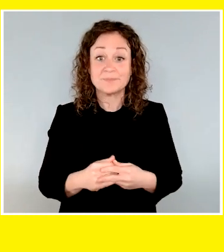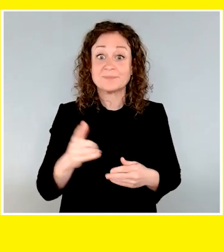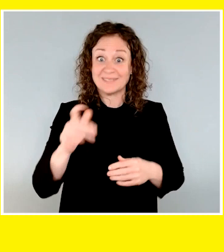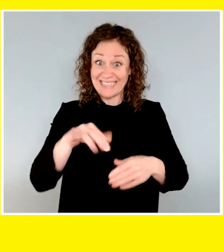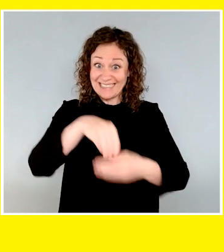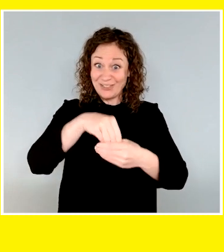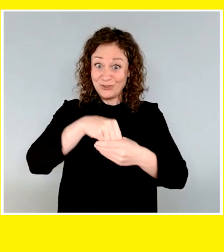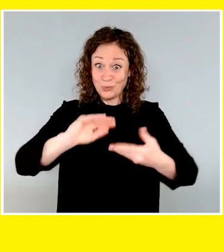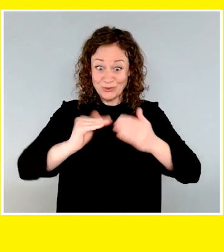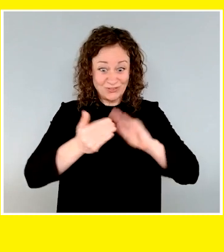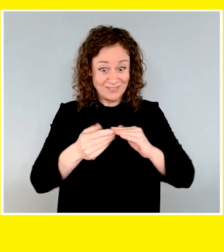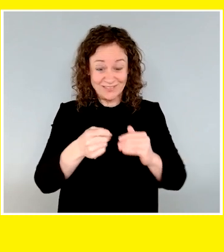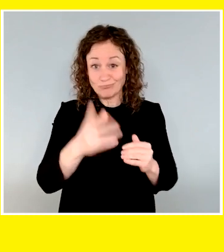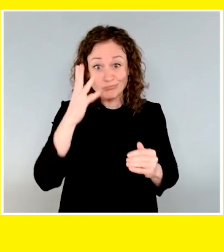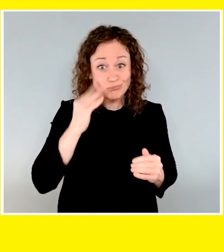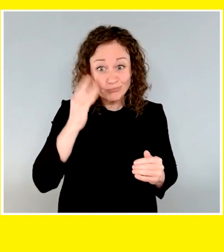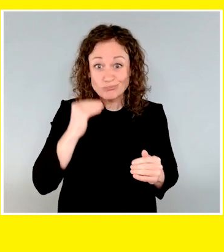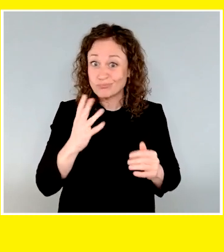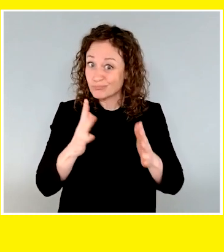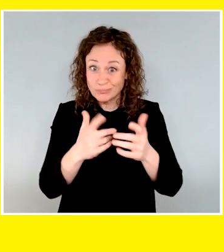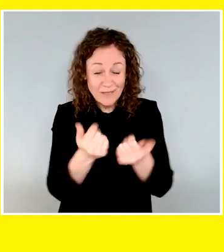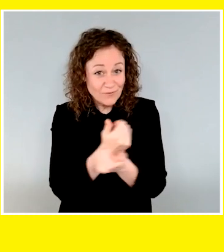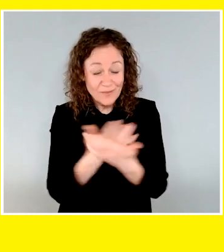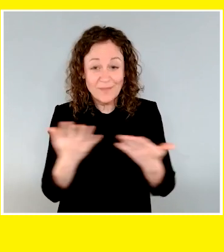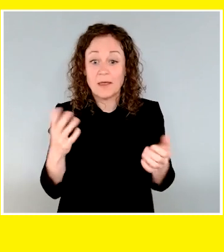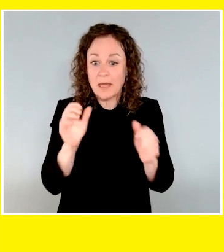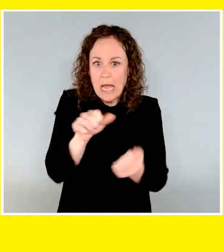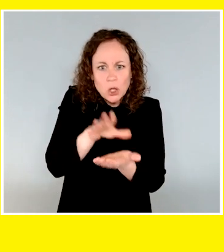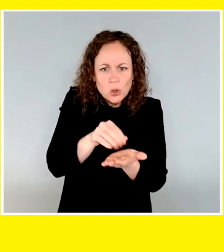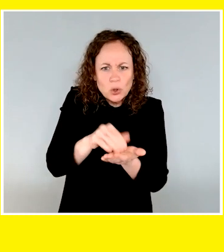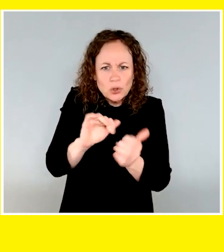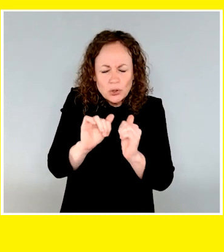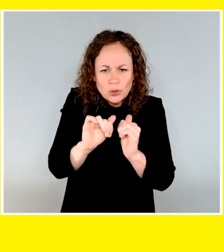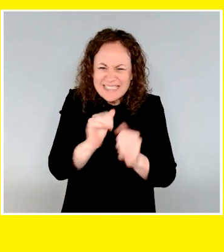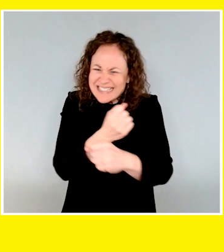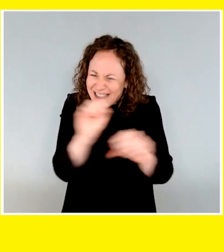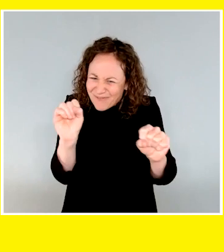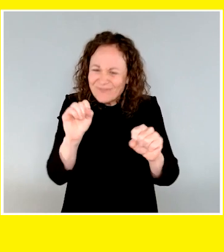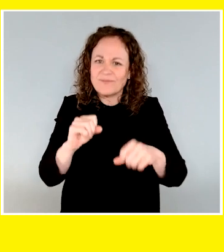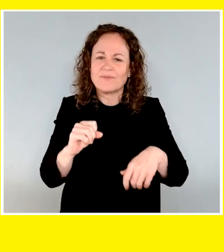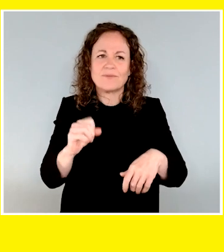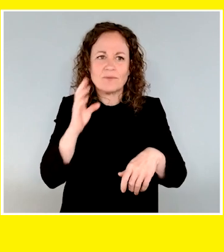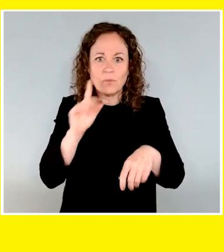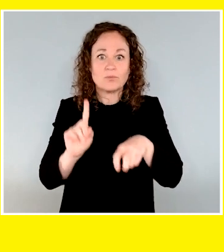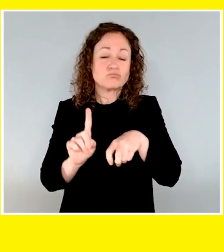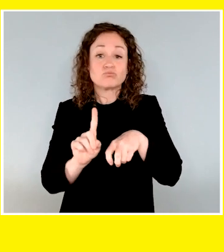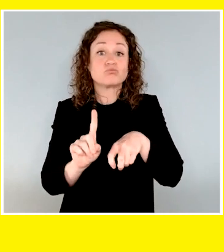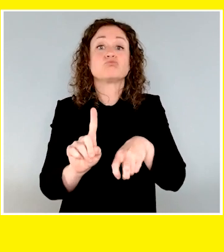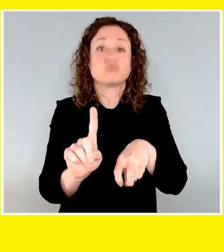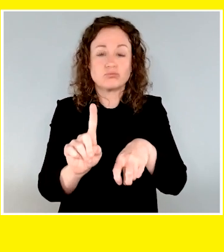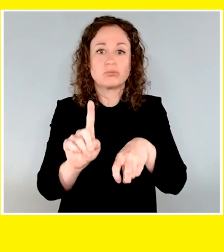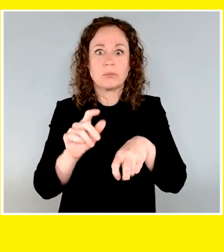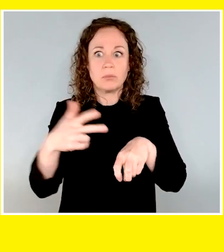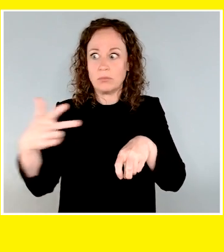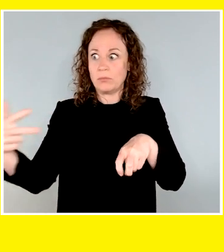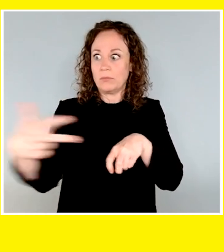including when to exercise intelligent disobedience, an essential skill that allows guide dogs to disobey the forward command